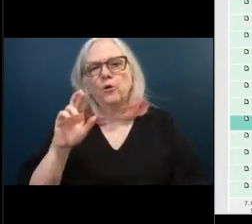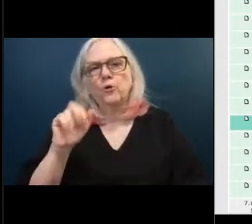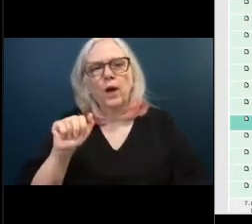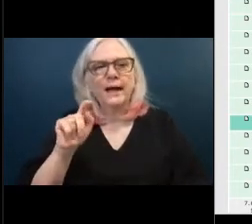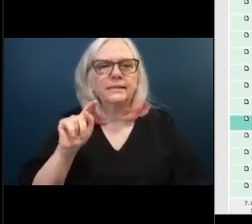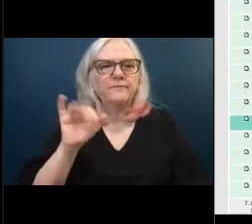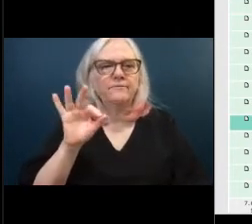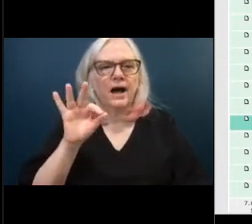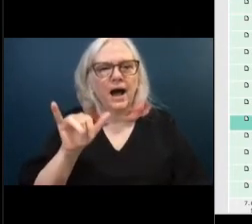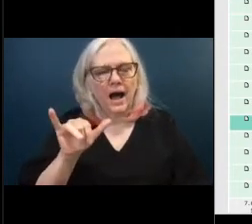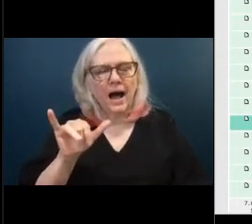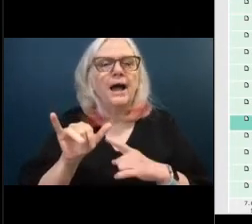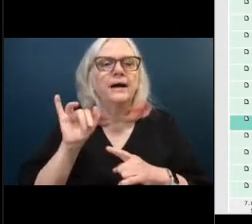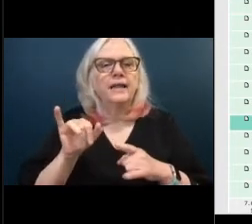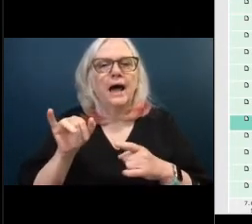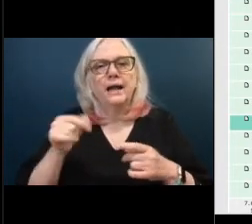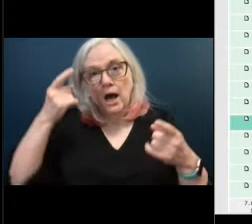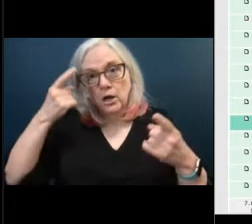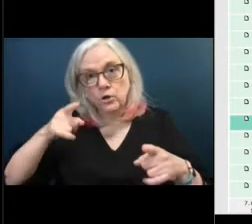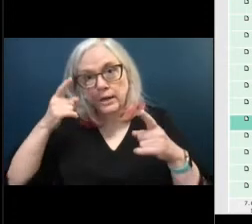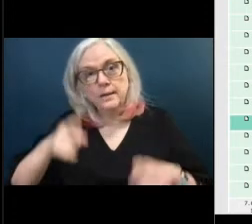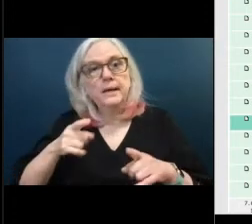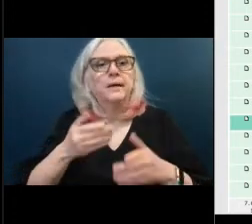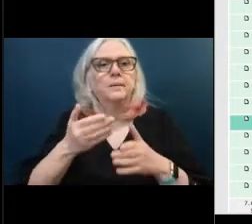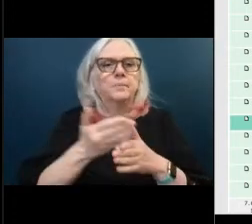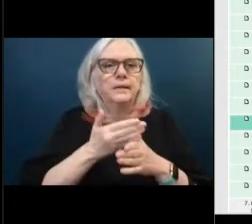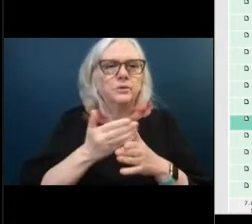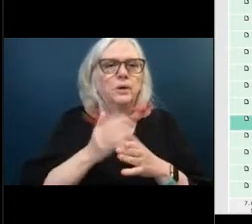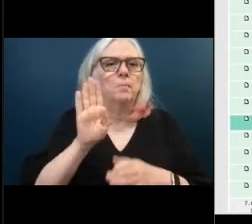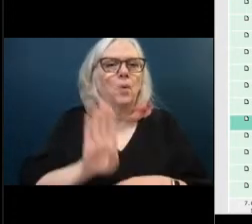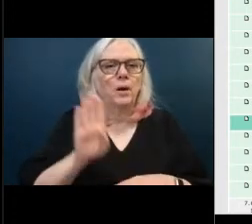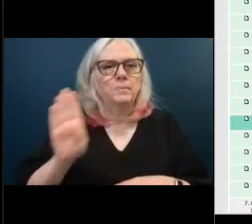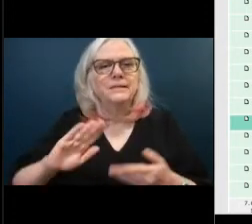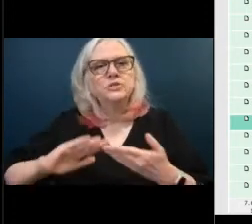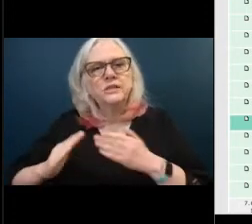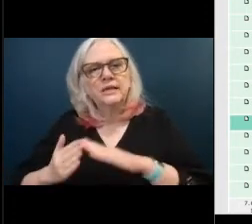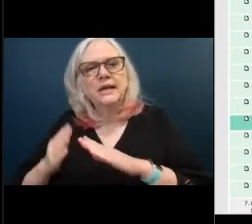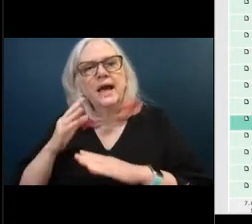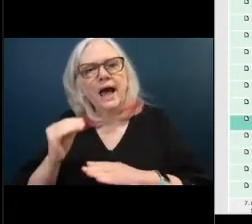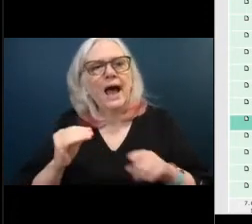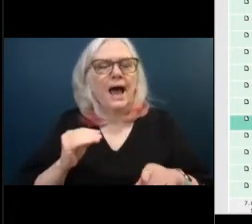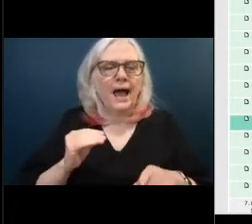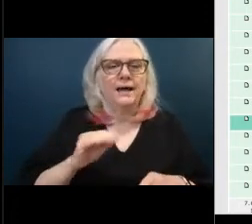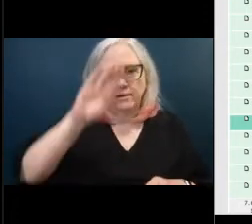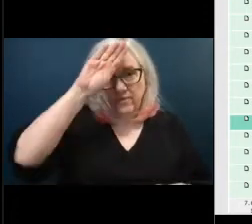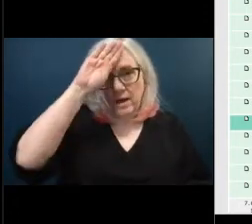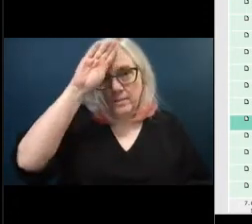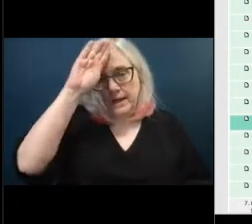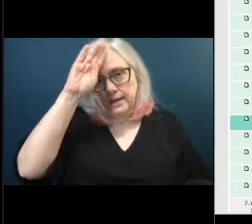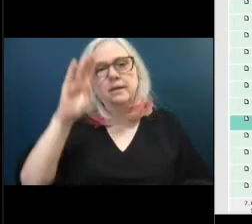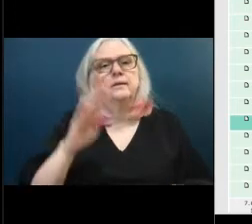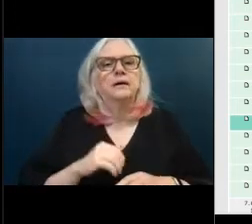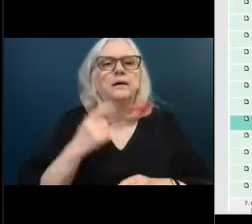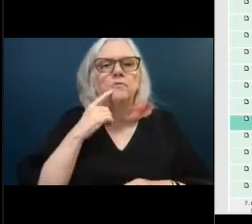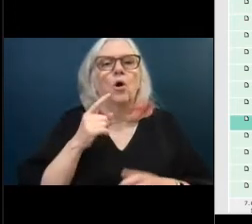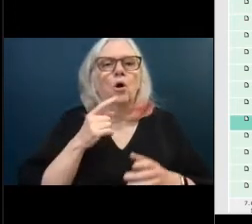city and the boynton beach association of firefighters florida local 1891 of the iaff for the term october